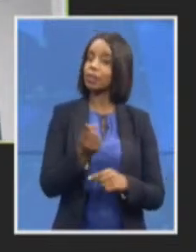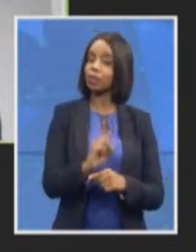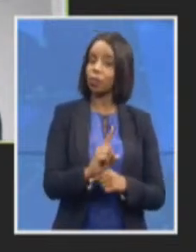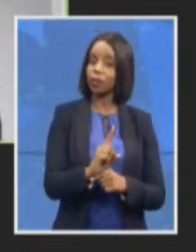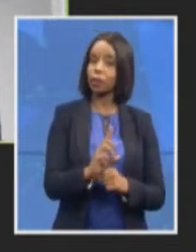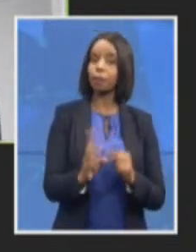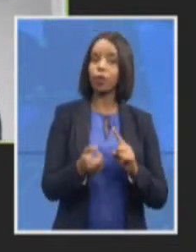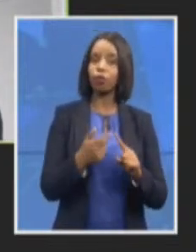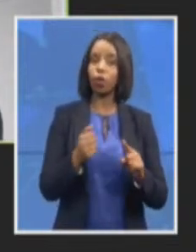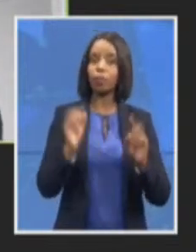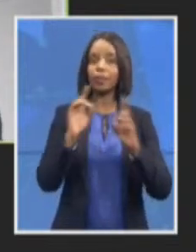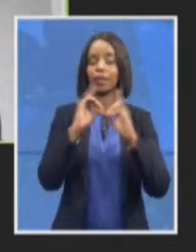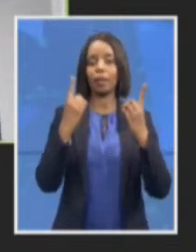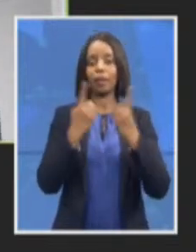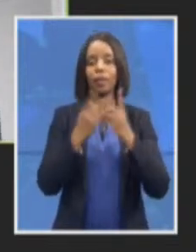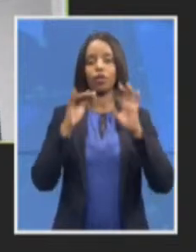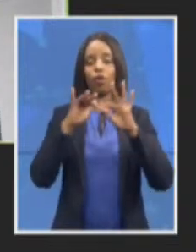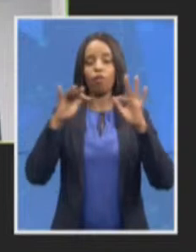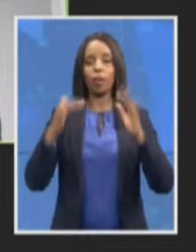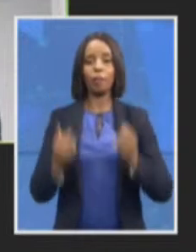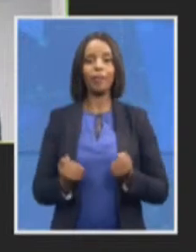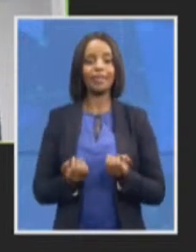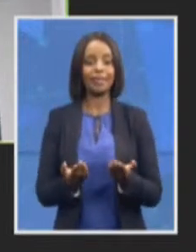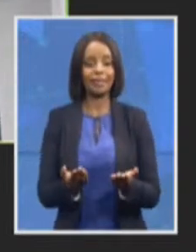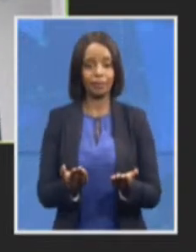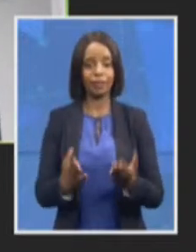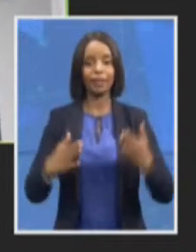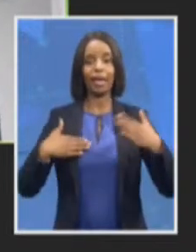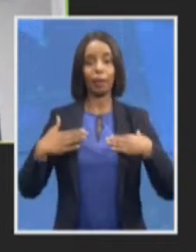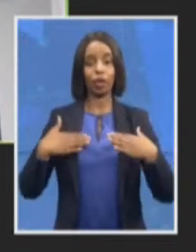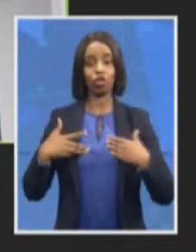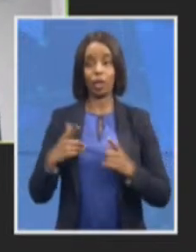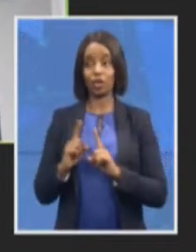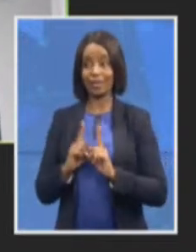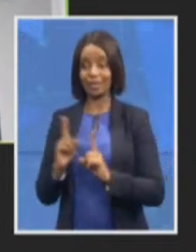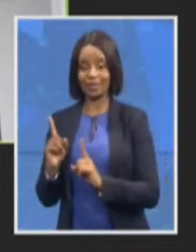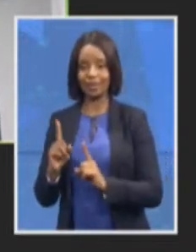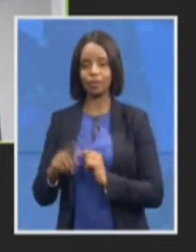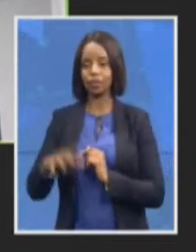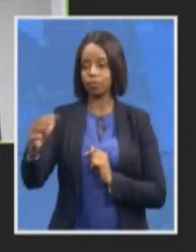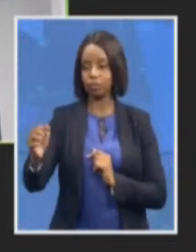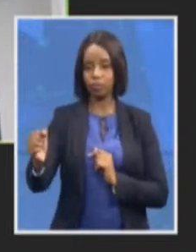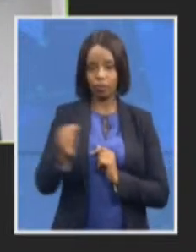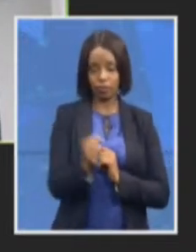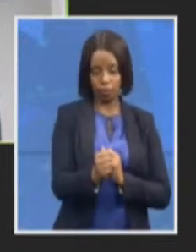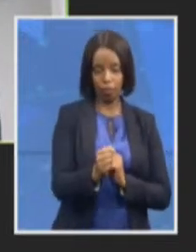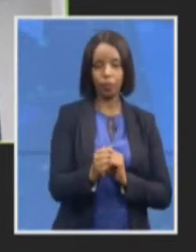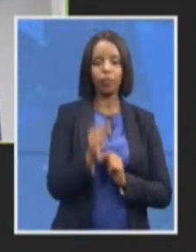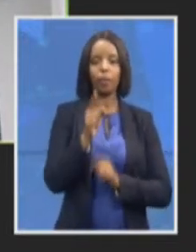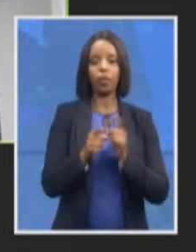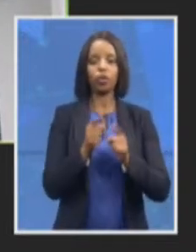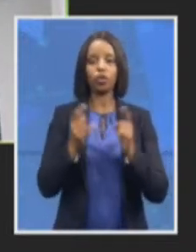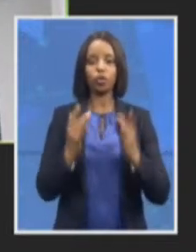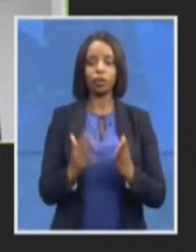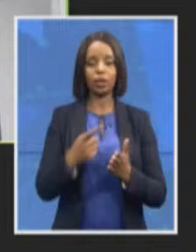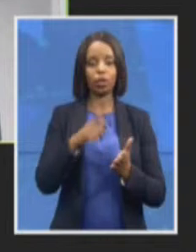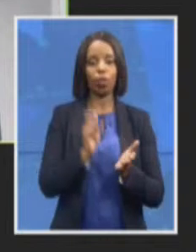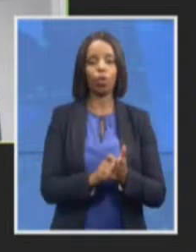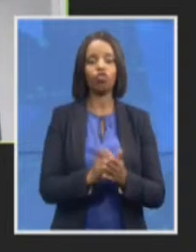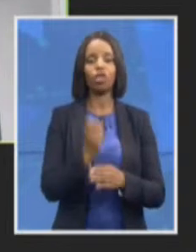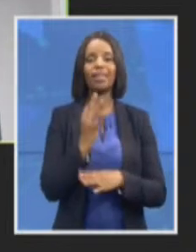in order to hire prosecutors on contract for a period of three years who are dealing exclusively